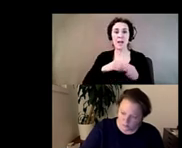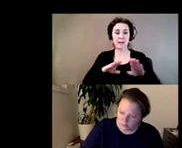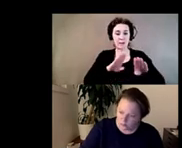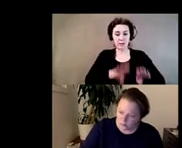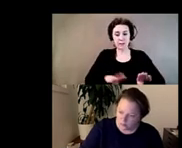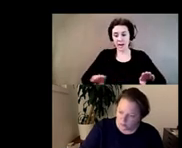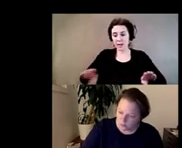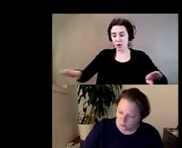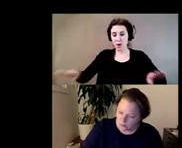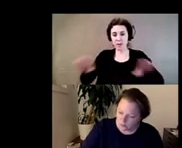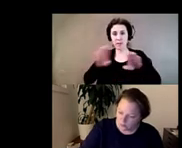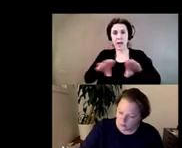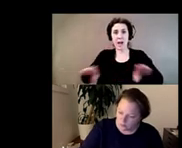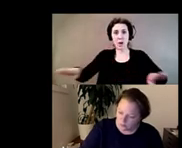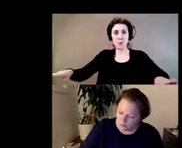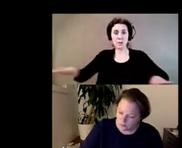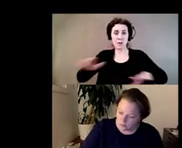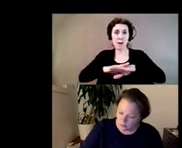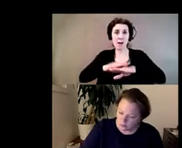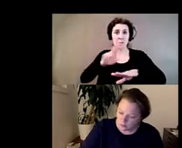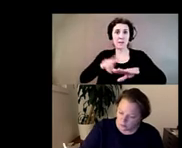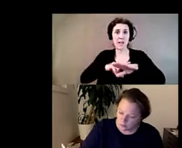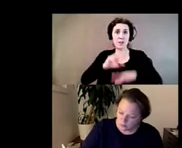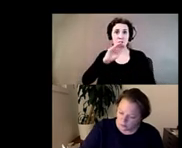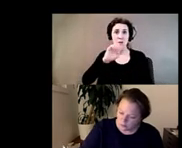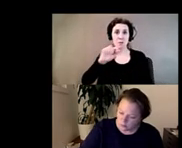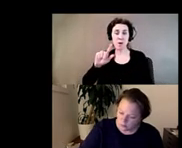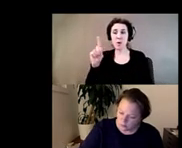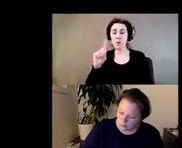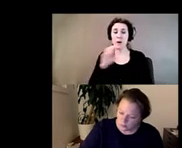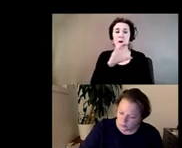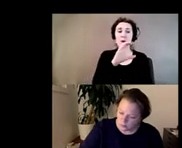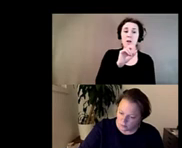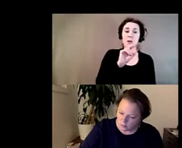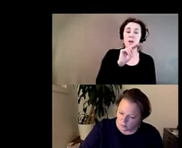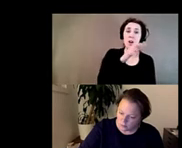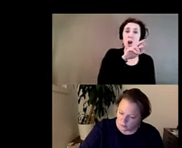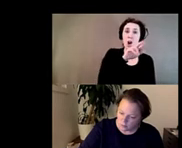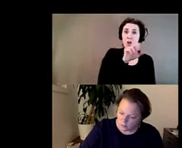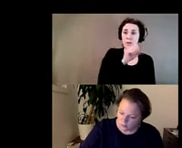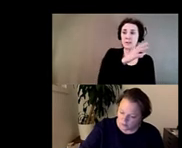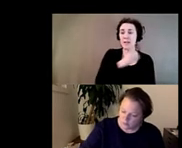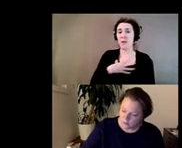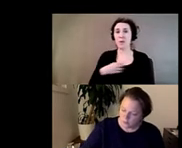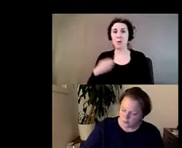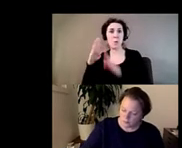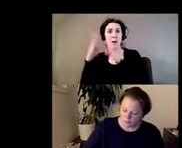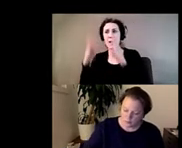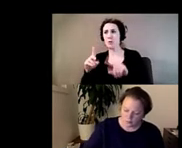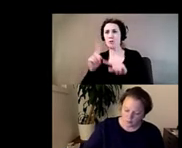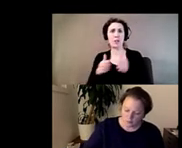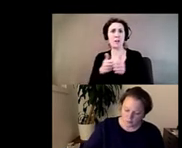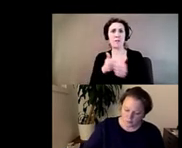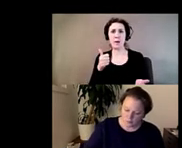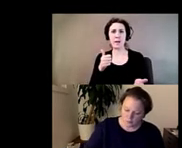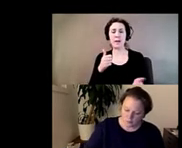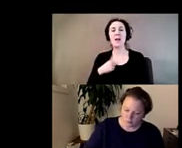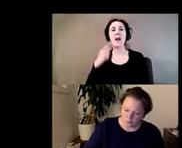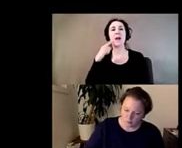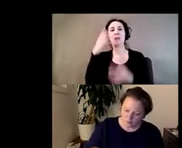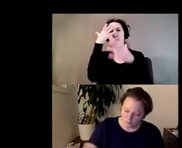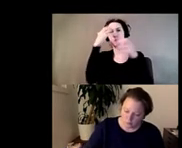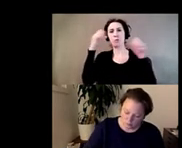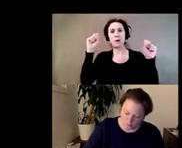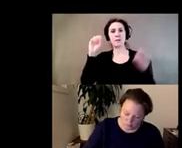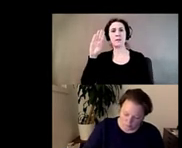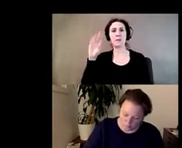on the national mall where congress and the white house could not avoid it um you know i think president bush um uh who you